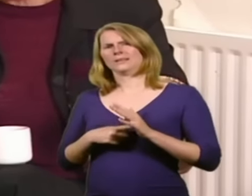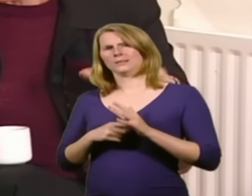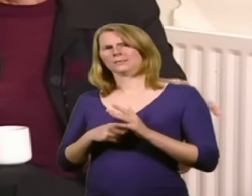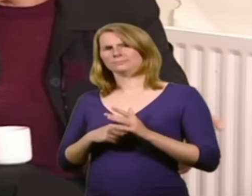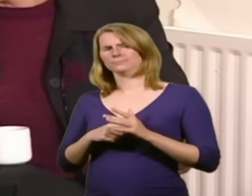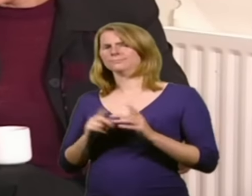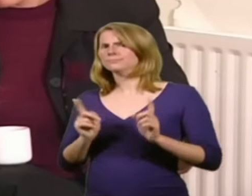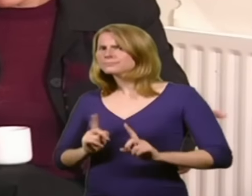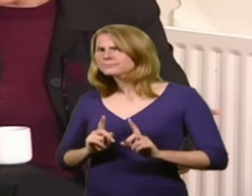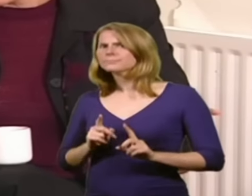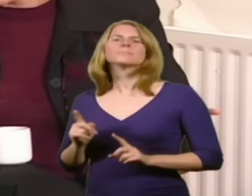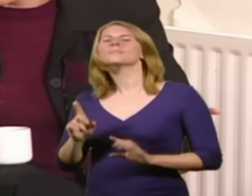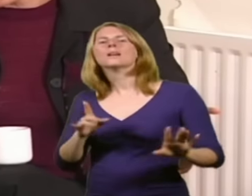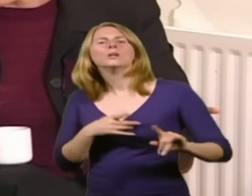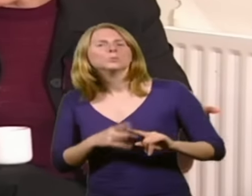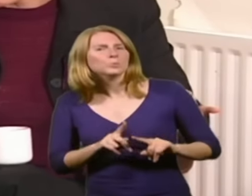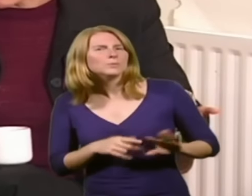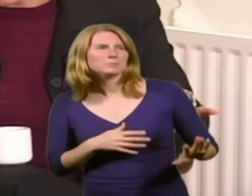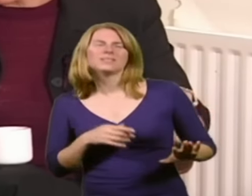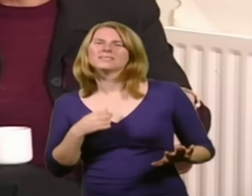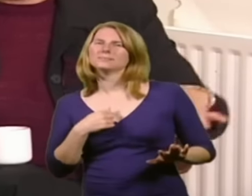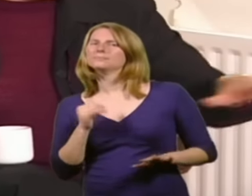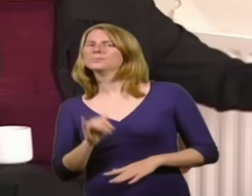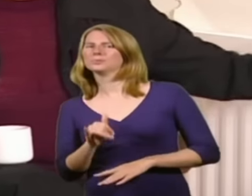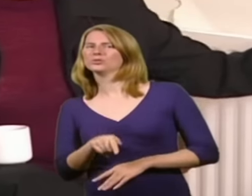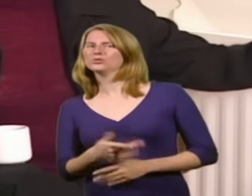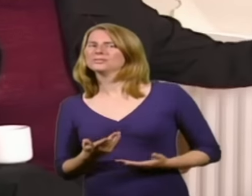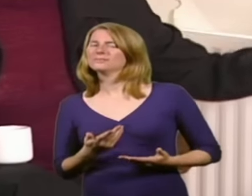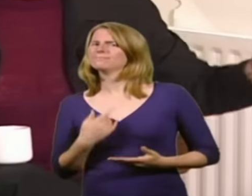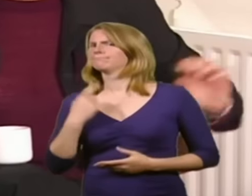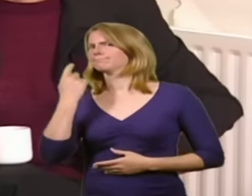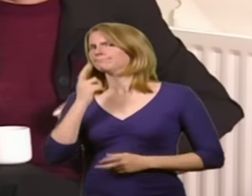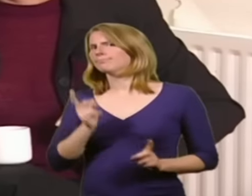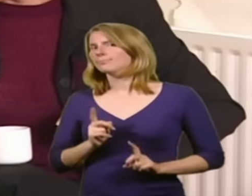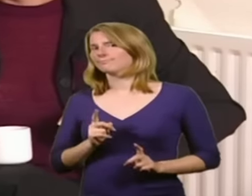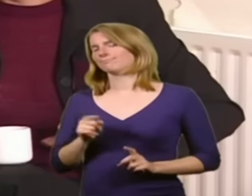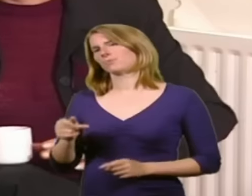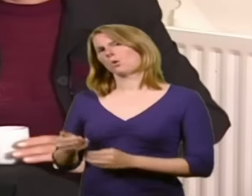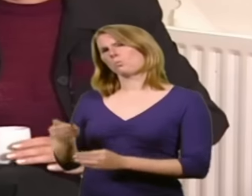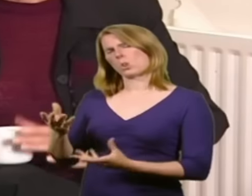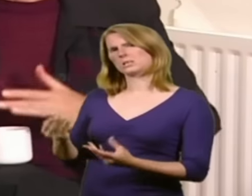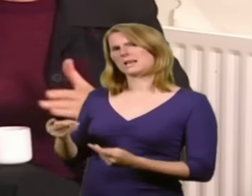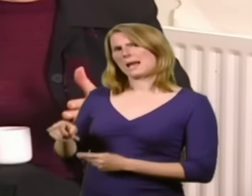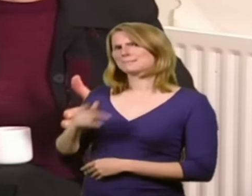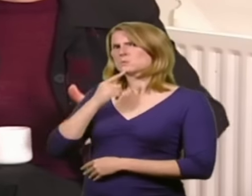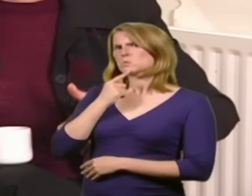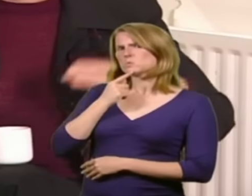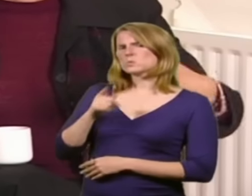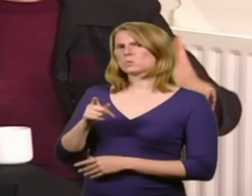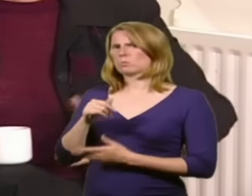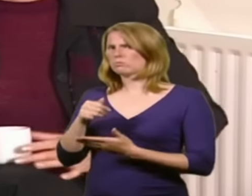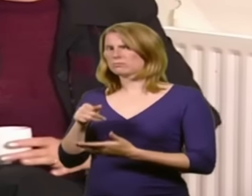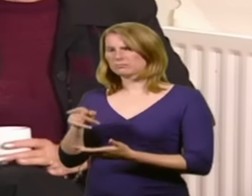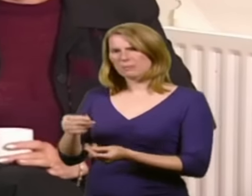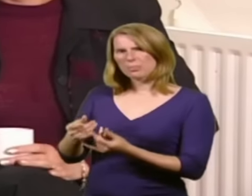excuse me, this makes me suspicious. I wonder if I see this, is there damp in the walls? Yeah. What's wrong with the heating?